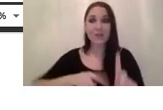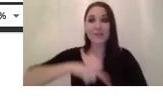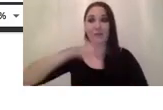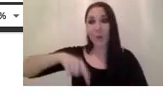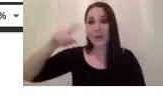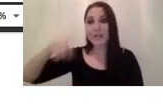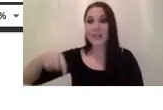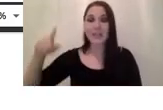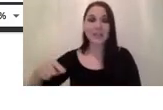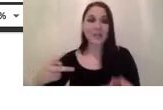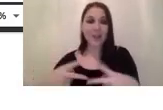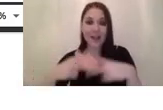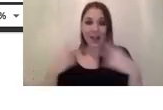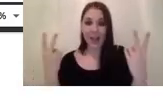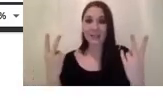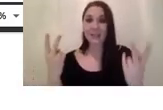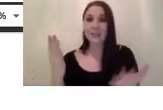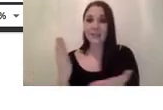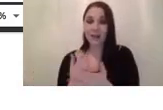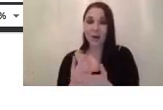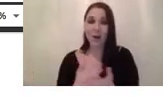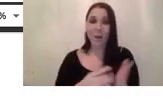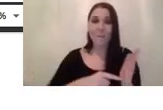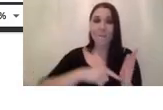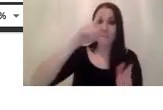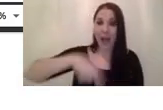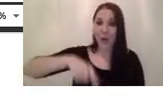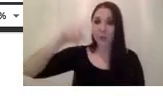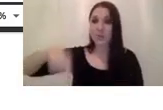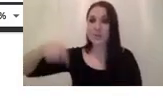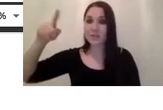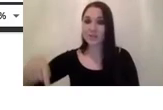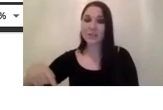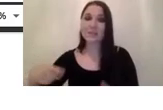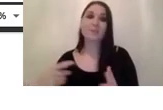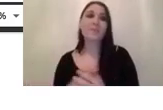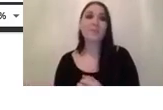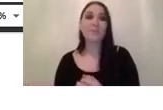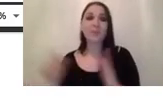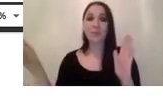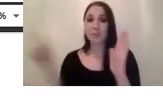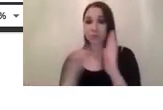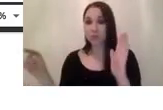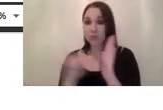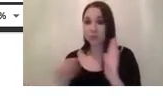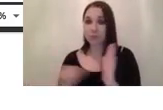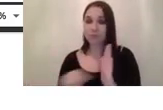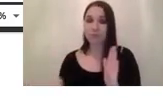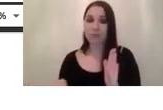actually um bouncing so to say in such a way that you will end up with um